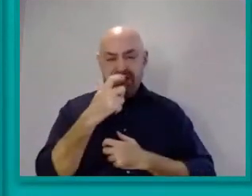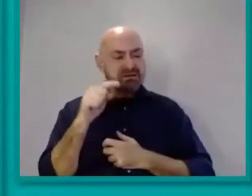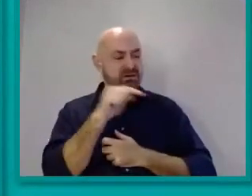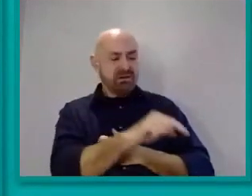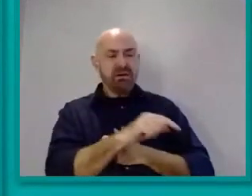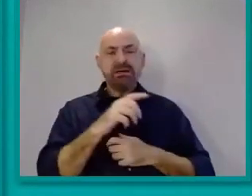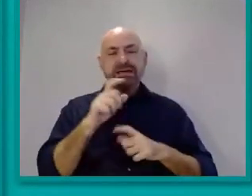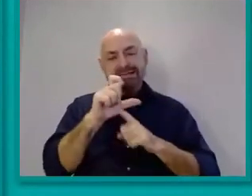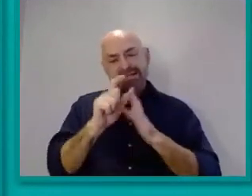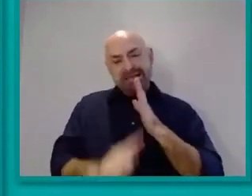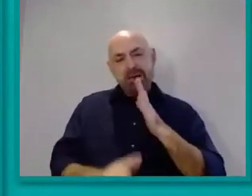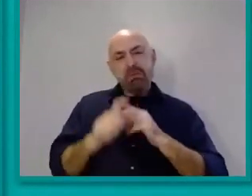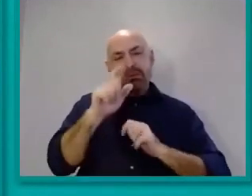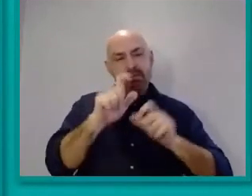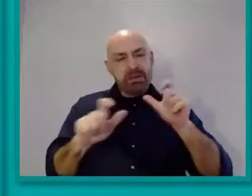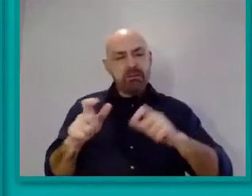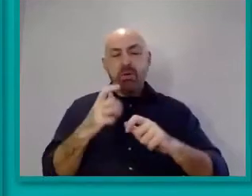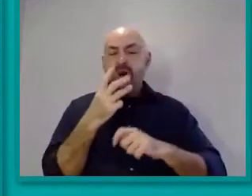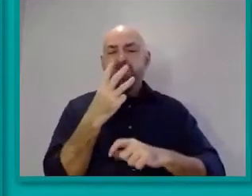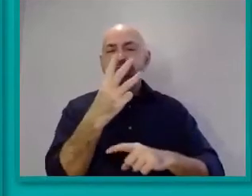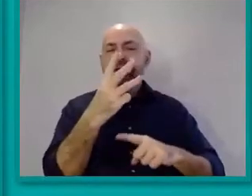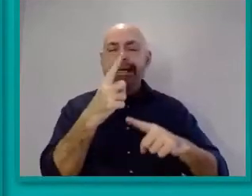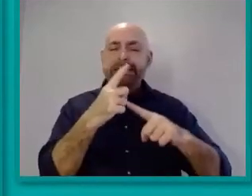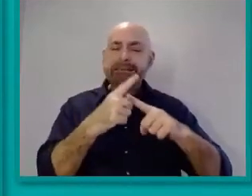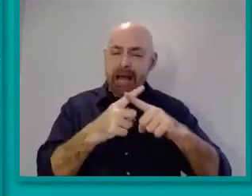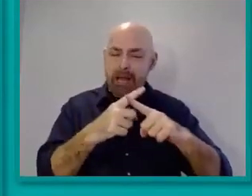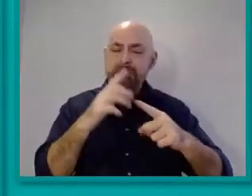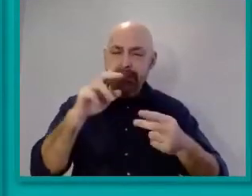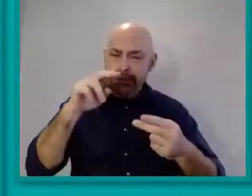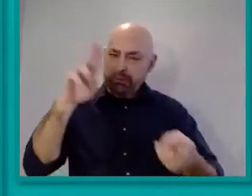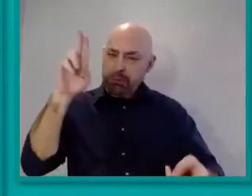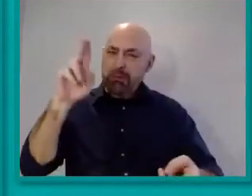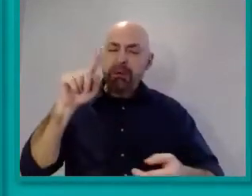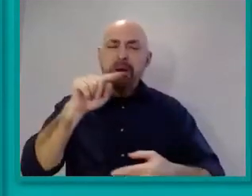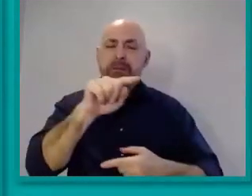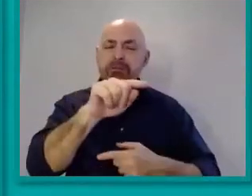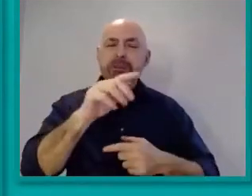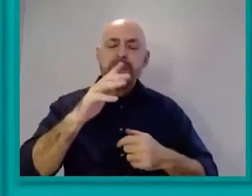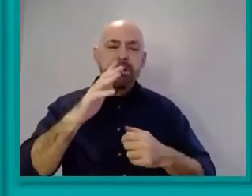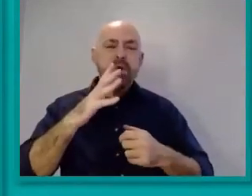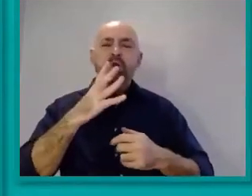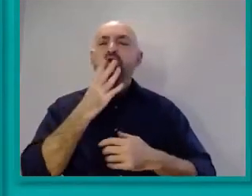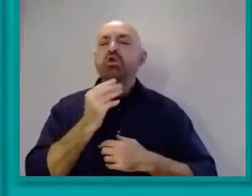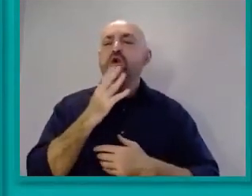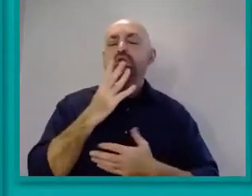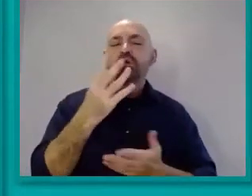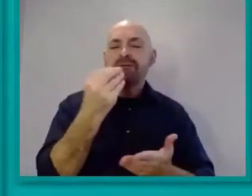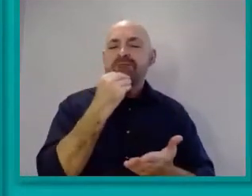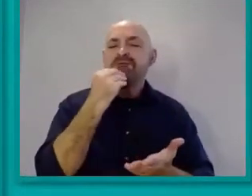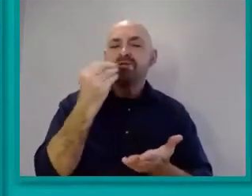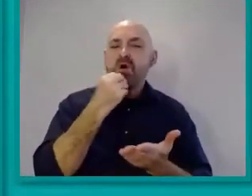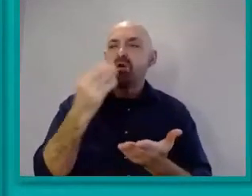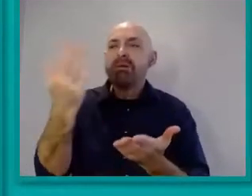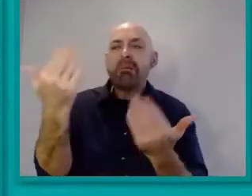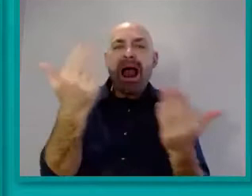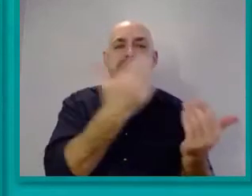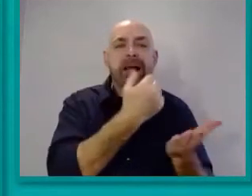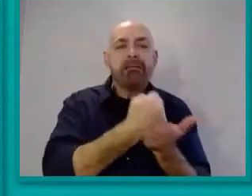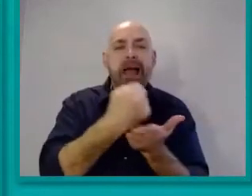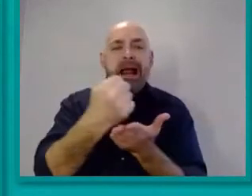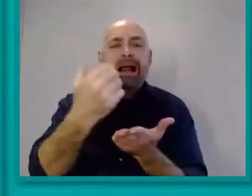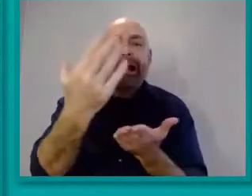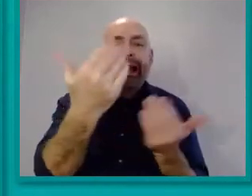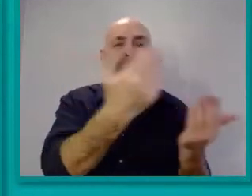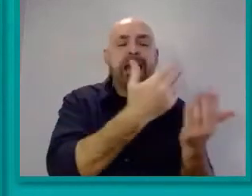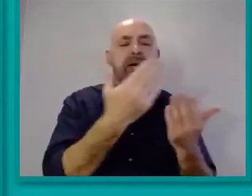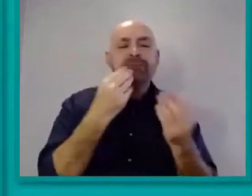as likely to have had to use food banks than non-disabled people. It is